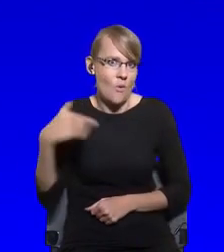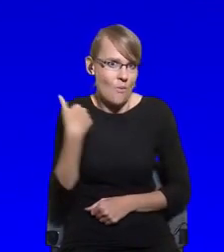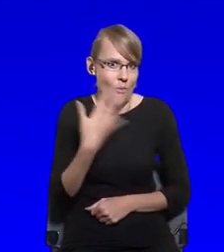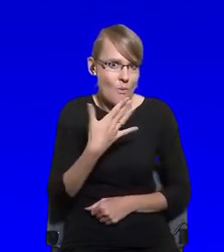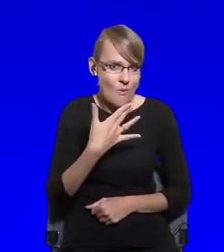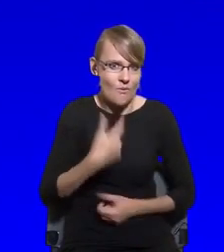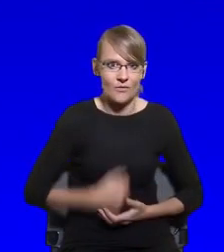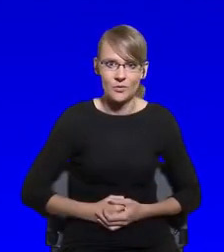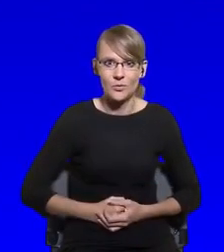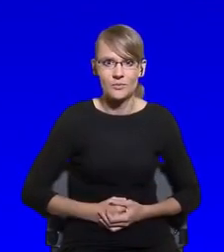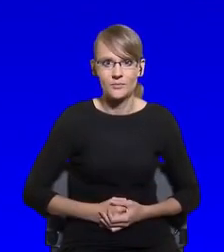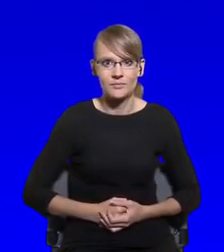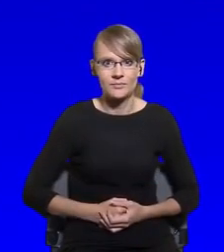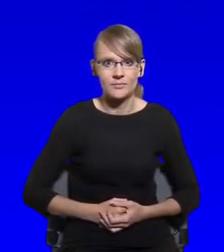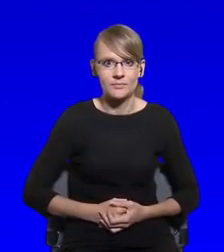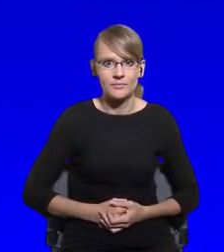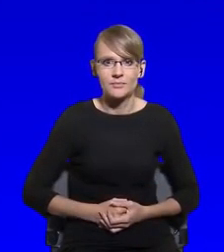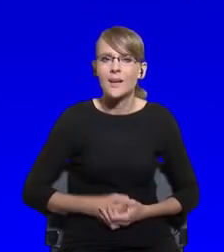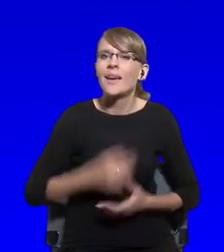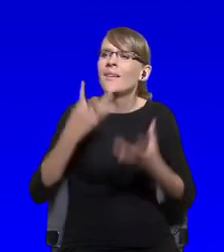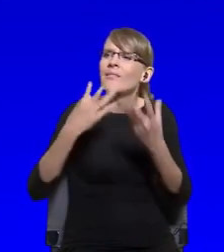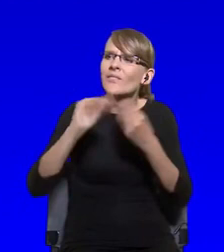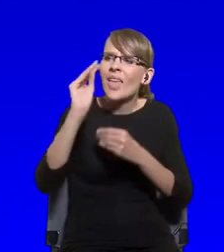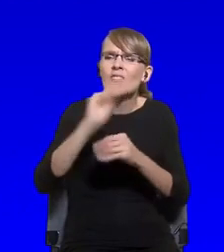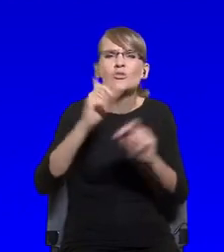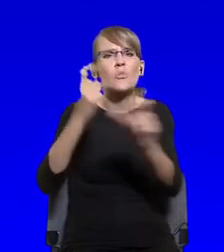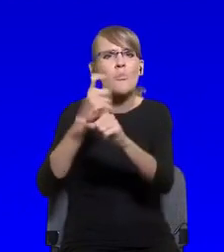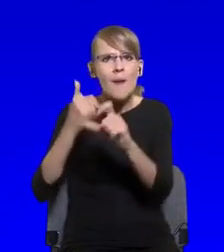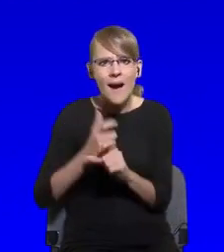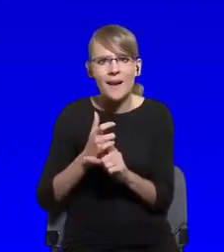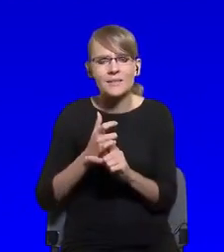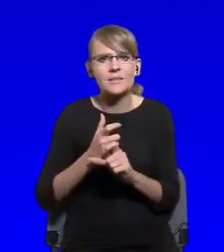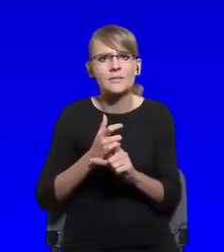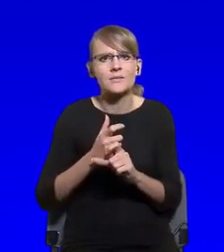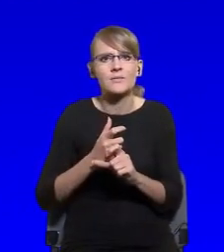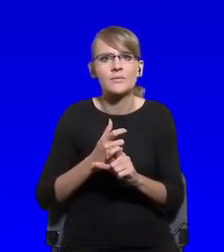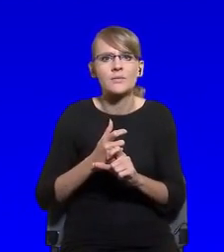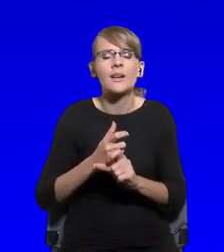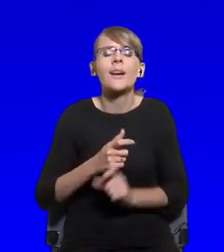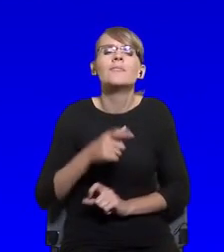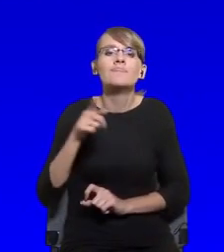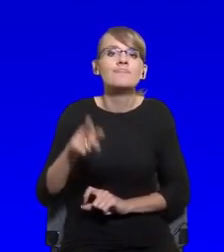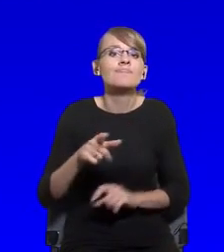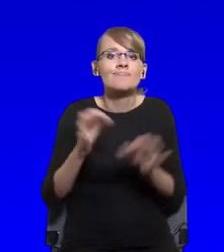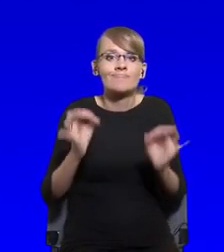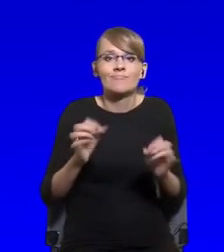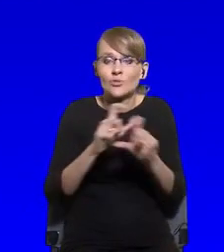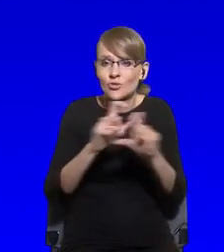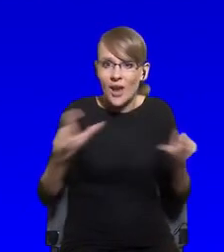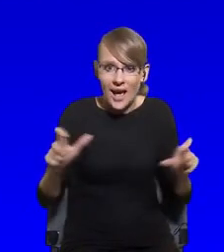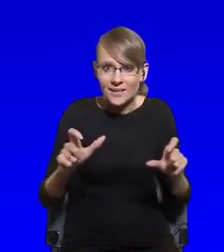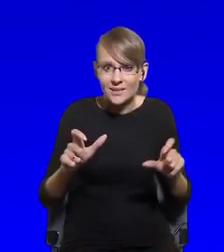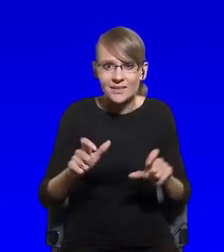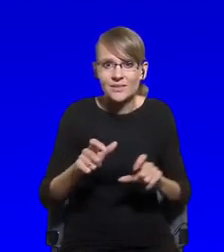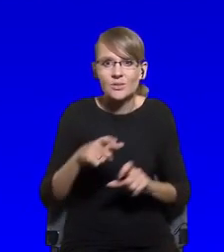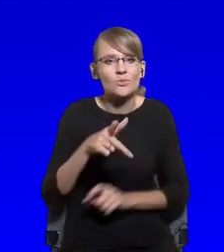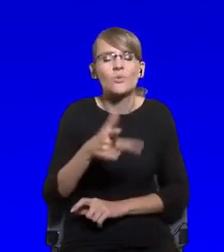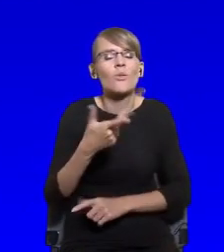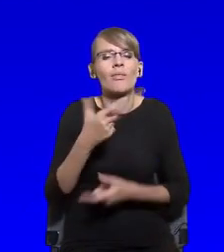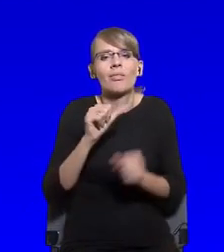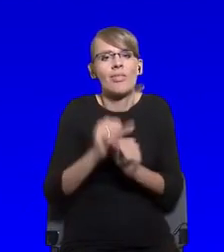in most countries, it is not a ripe time for the parties that we like to call populist parties.